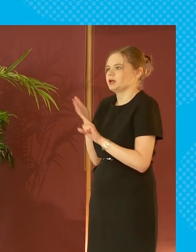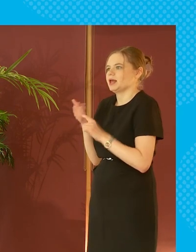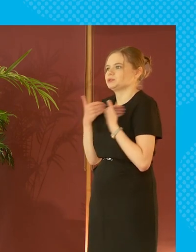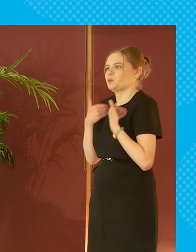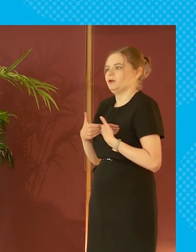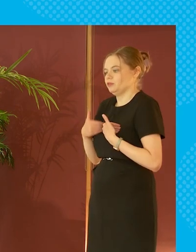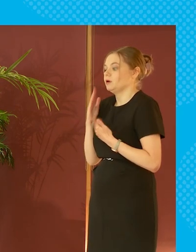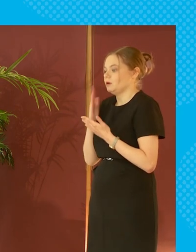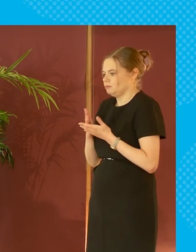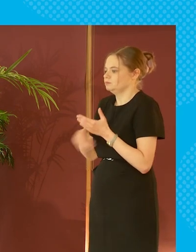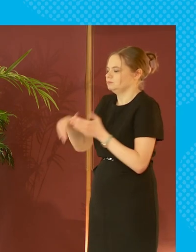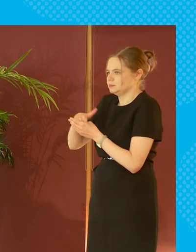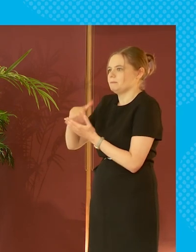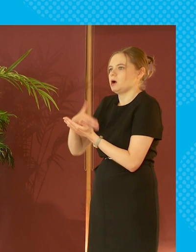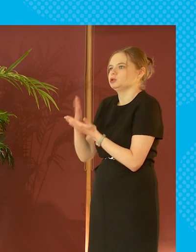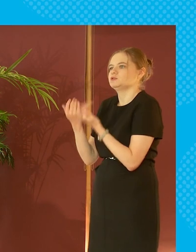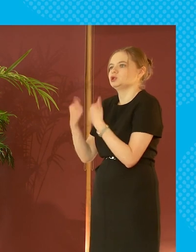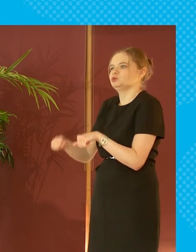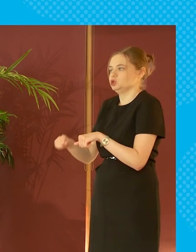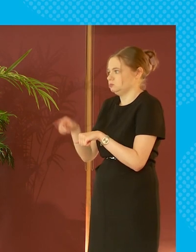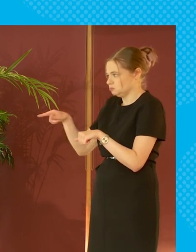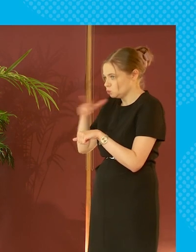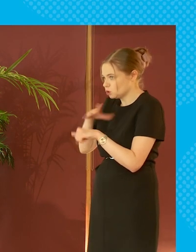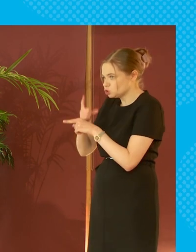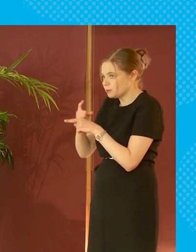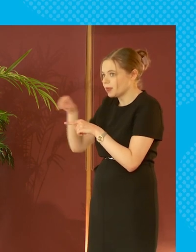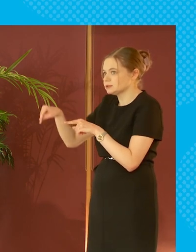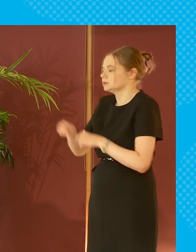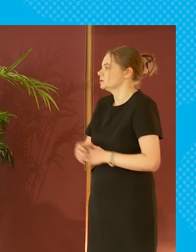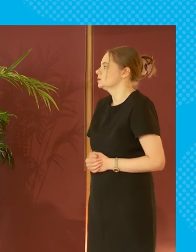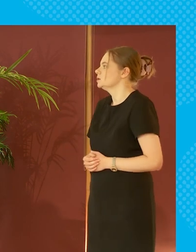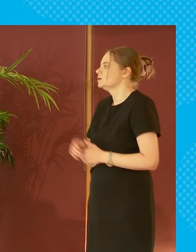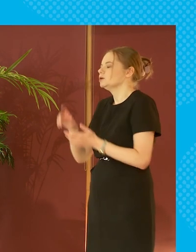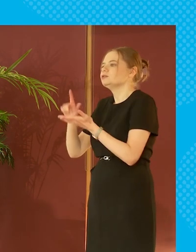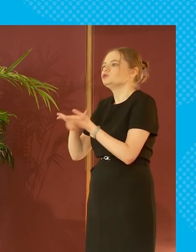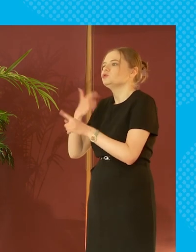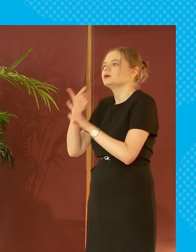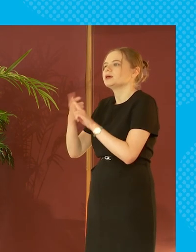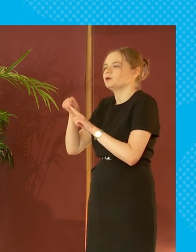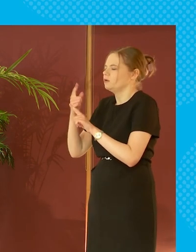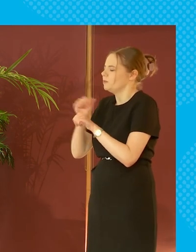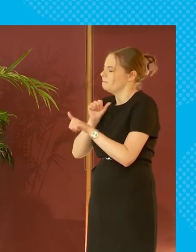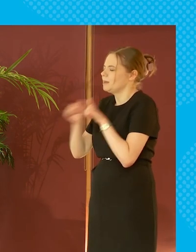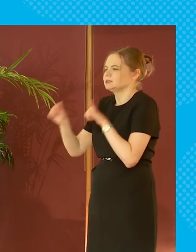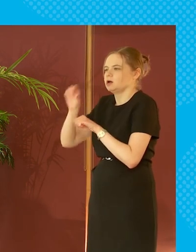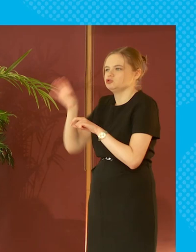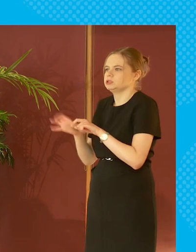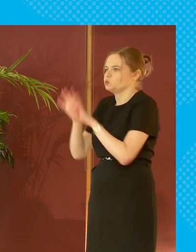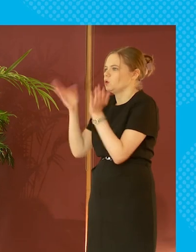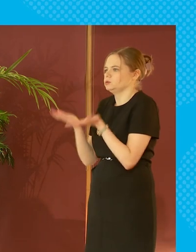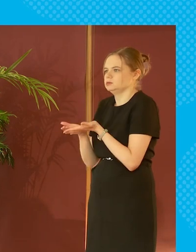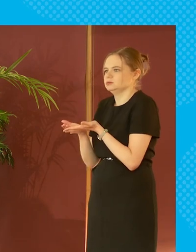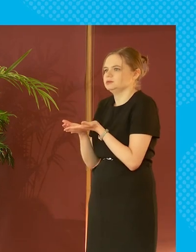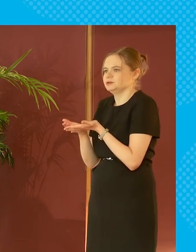wealth as being part of the solution do you want to do you to say a little bit more about where the uk is one of the best countries in the